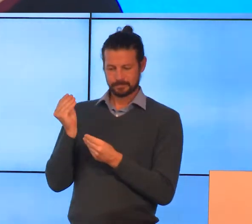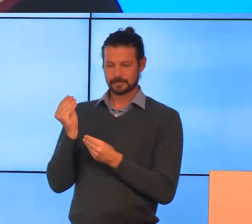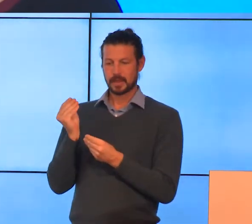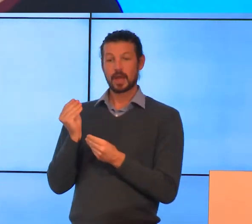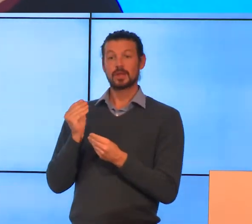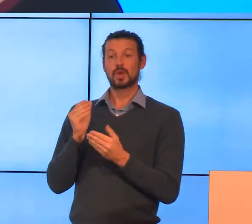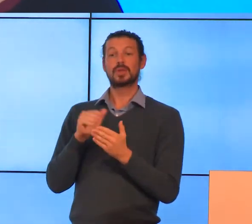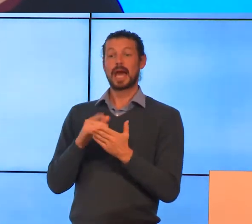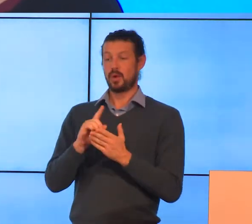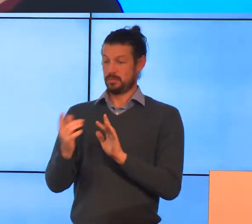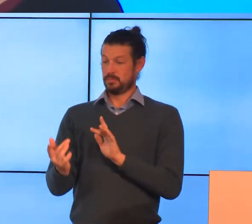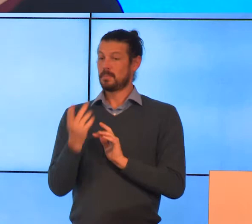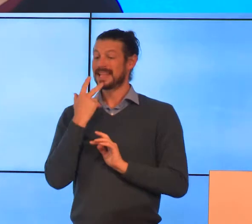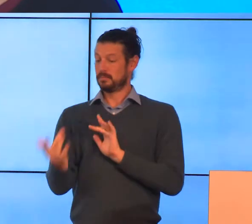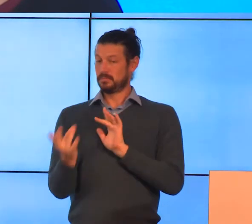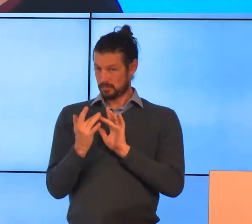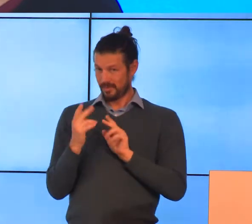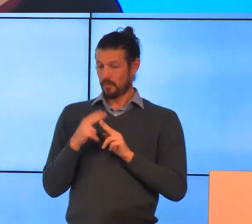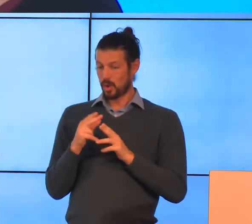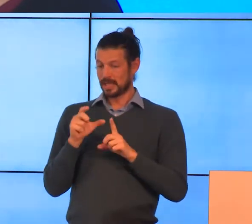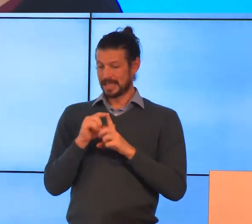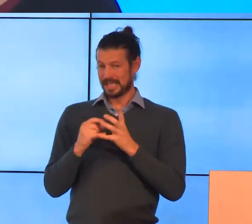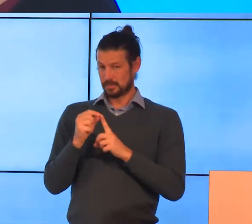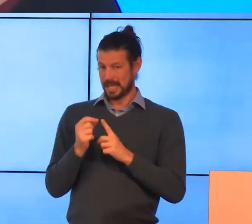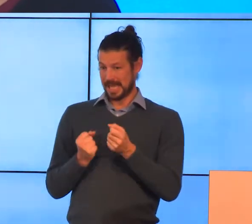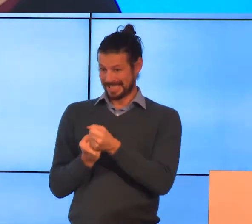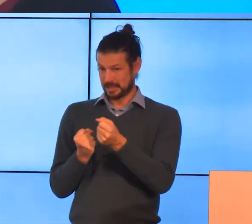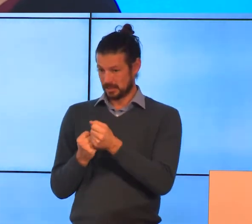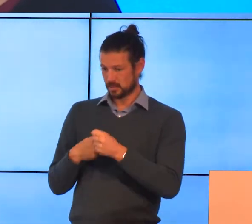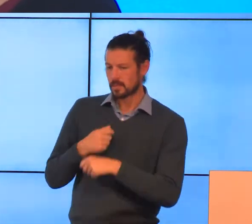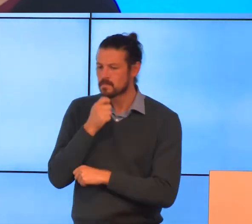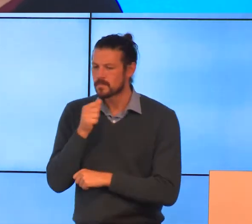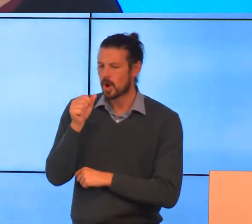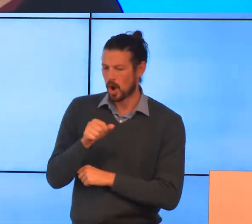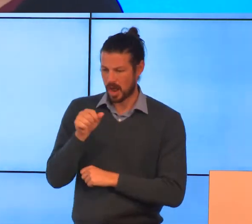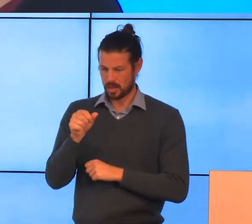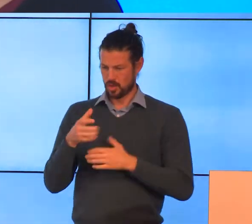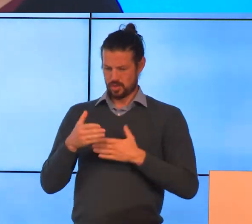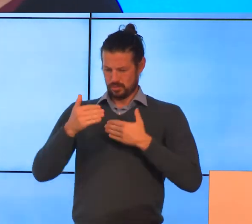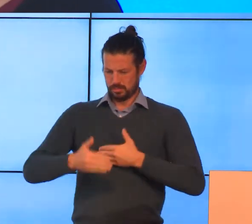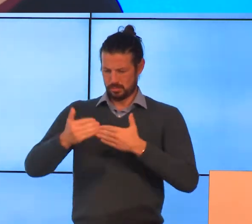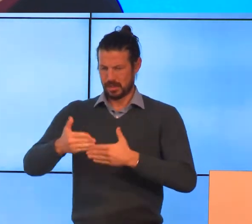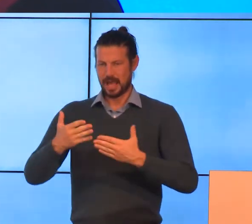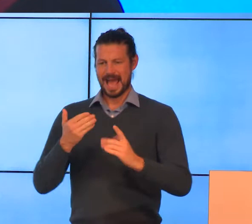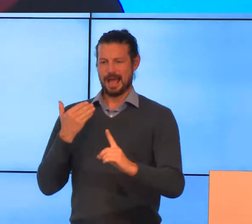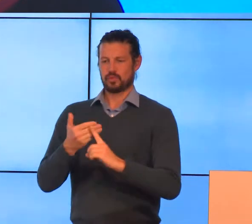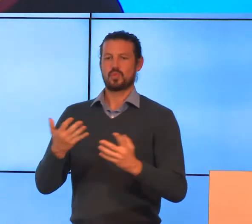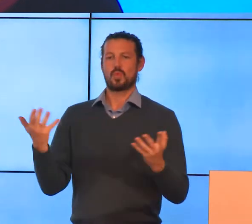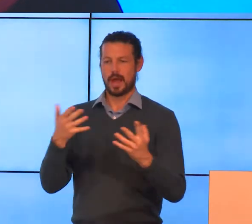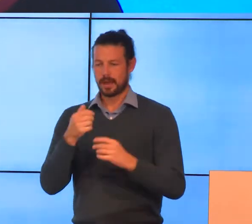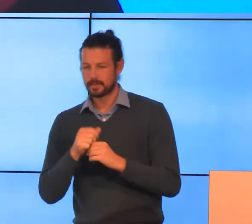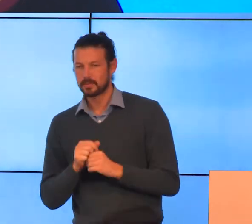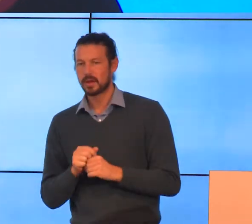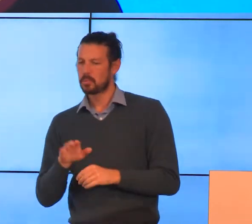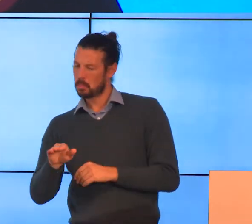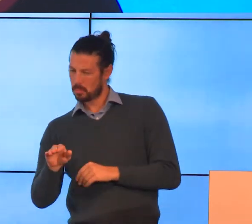us for a DSP assistance, we first seek to identify where they are in the steps. We ask